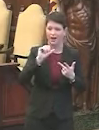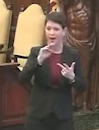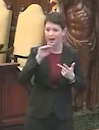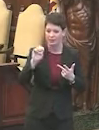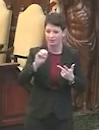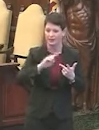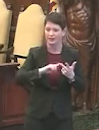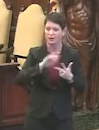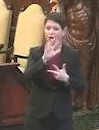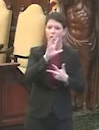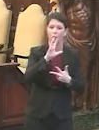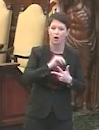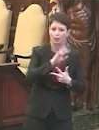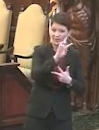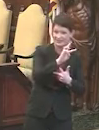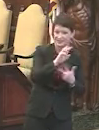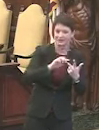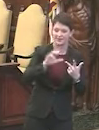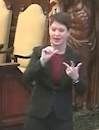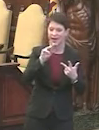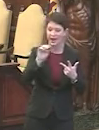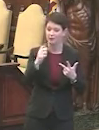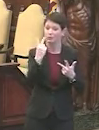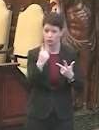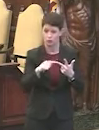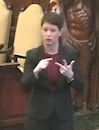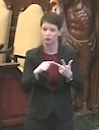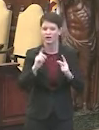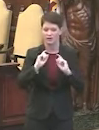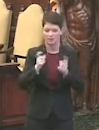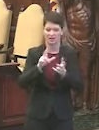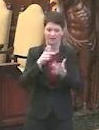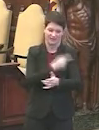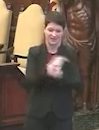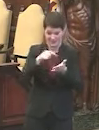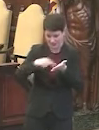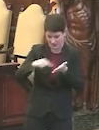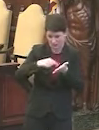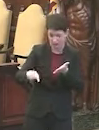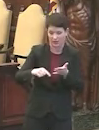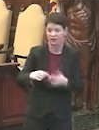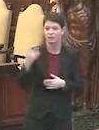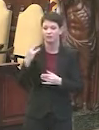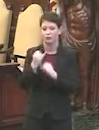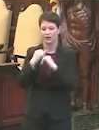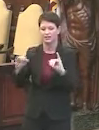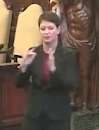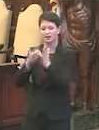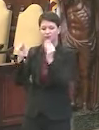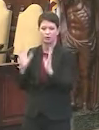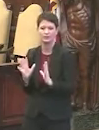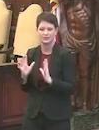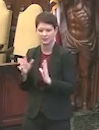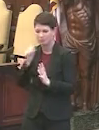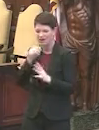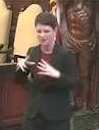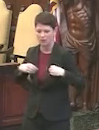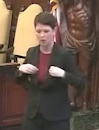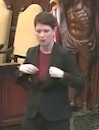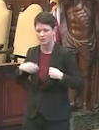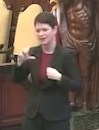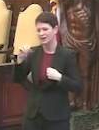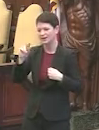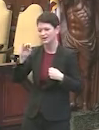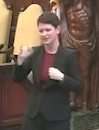Walmart has six sites. Acme has three sites. They'll be getting vaccine next week. And then there are four independent pharmacies, Centennial